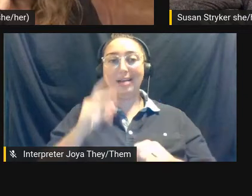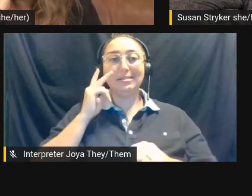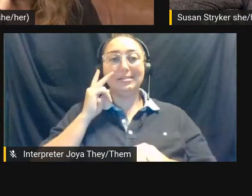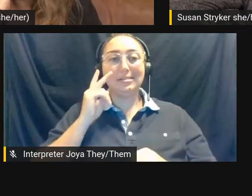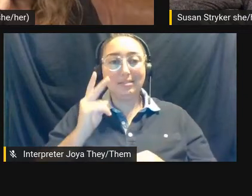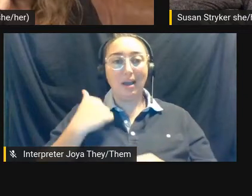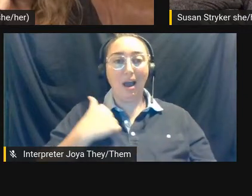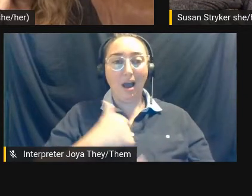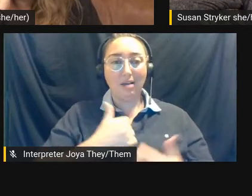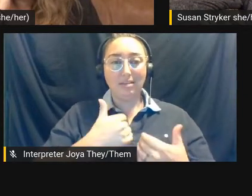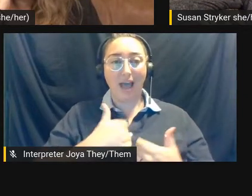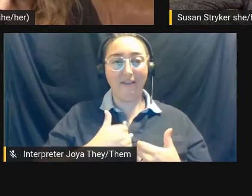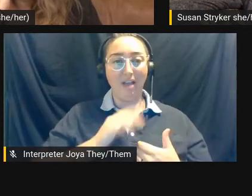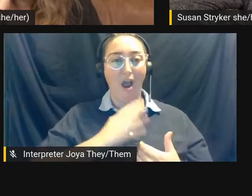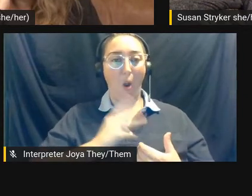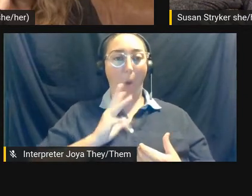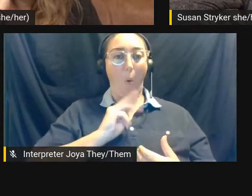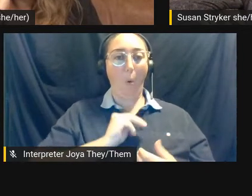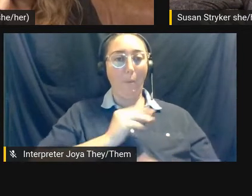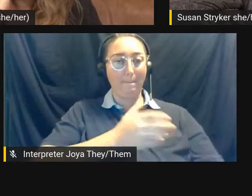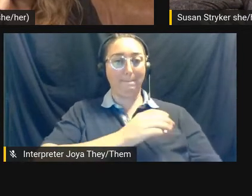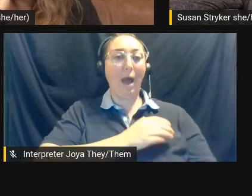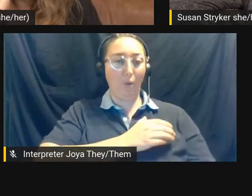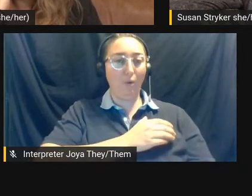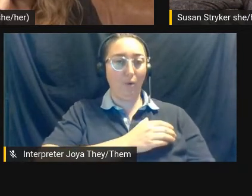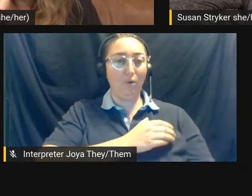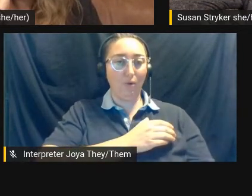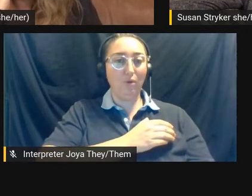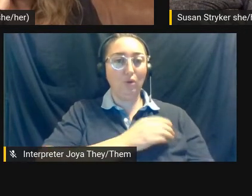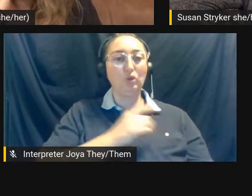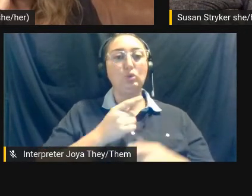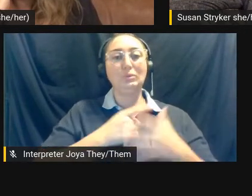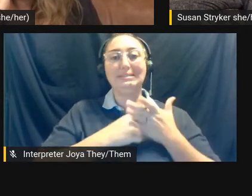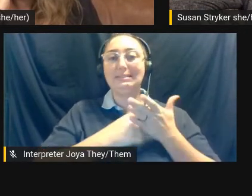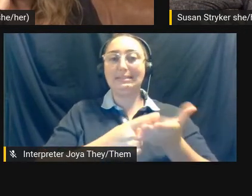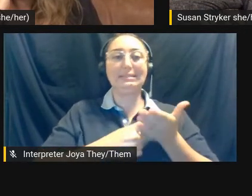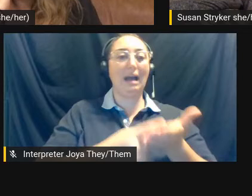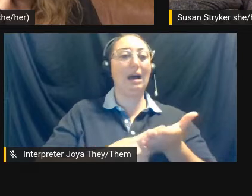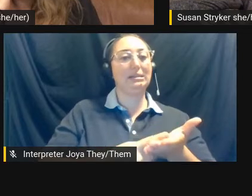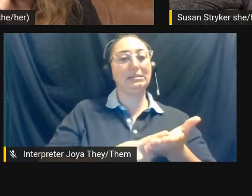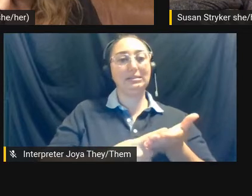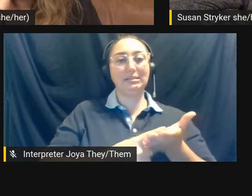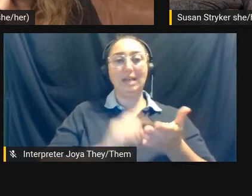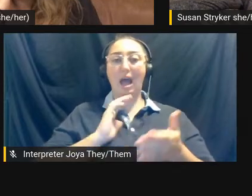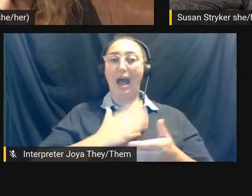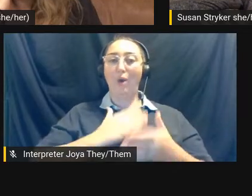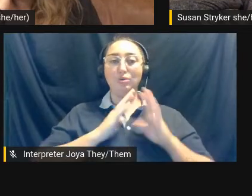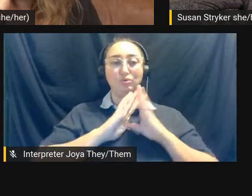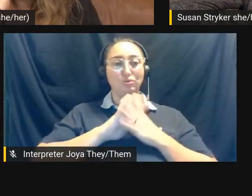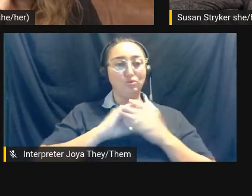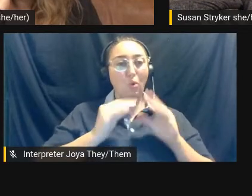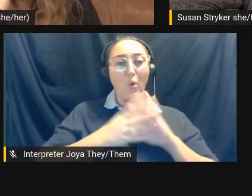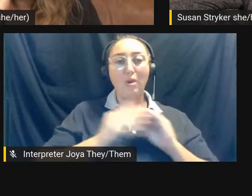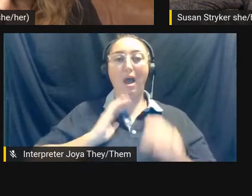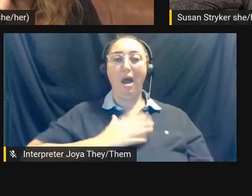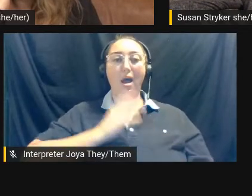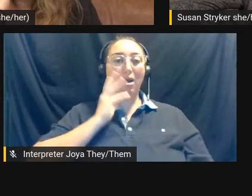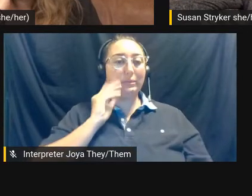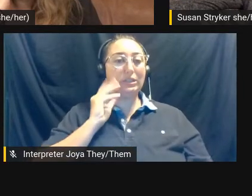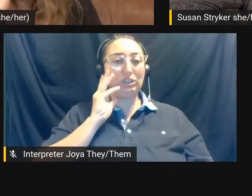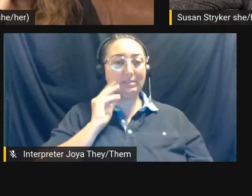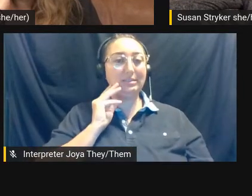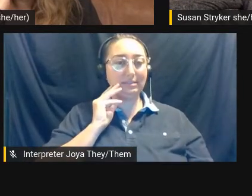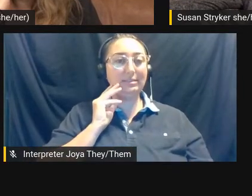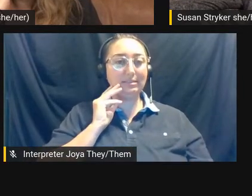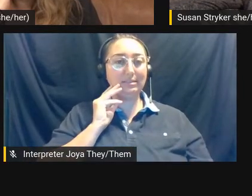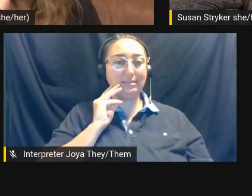us having agency, um, to discuss, um, our journeys, um, and,